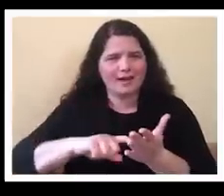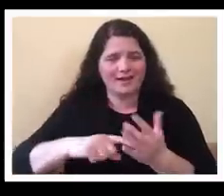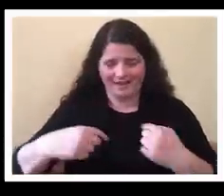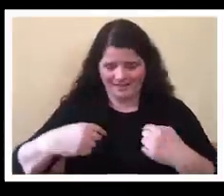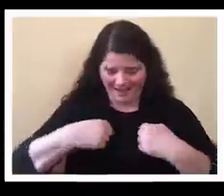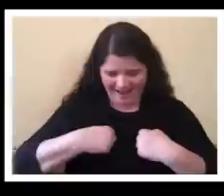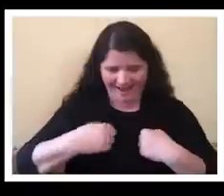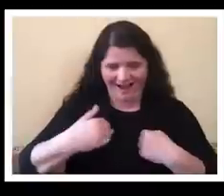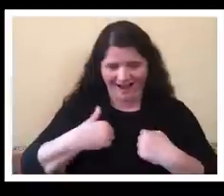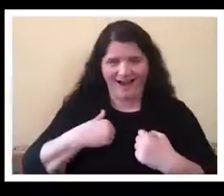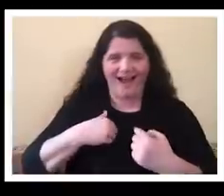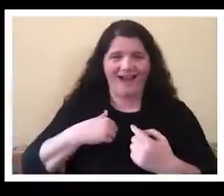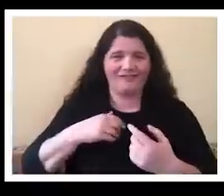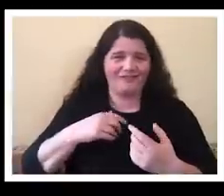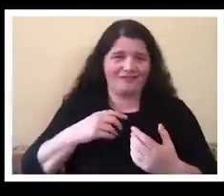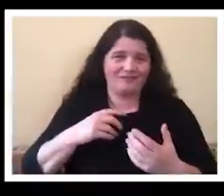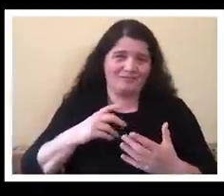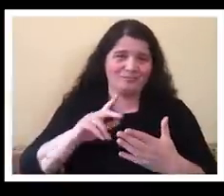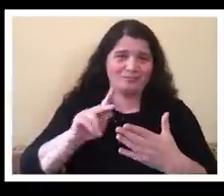and